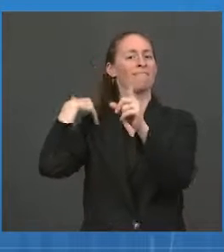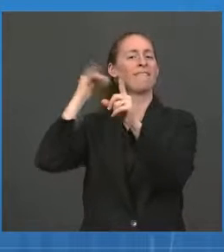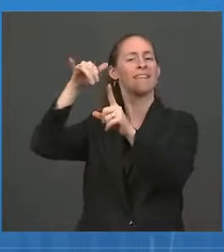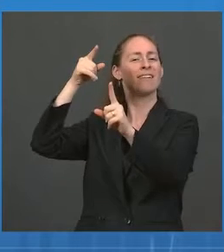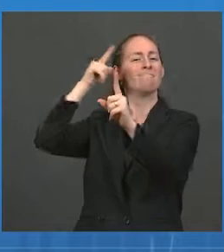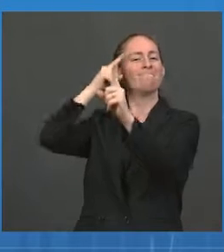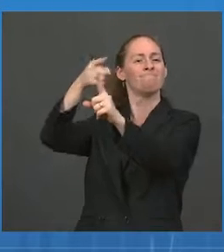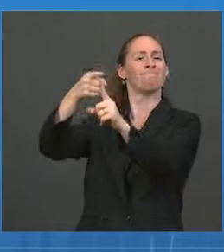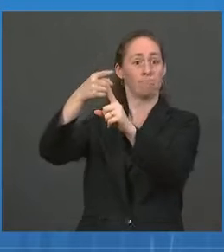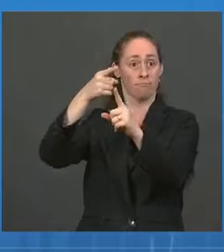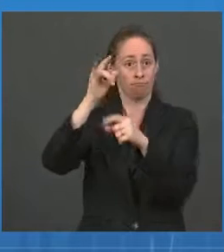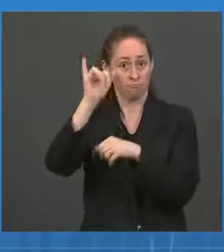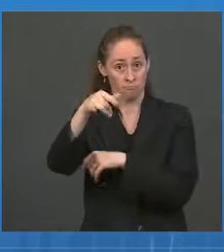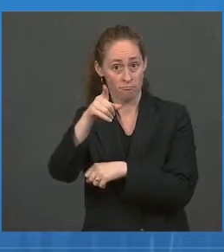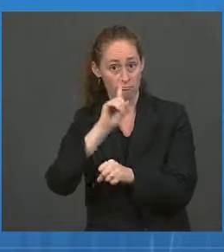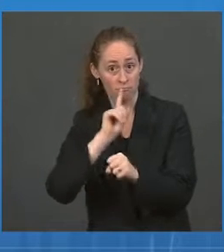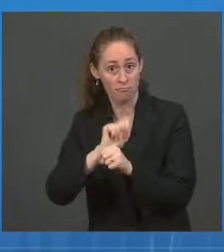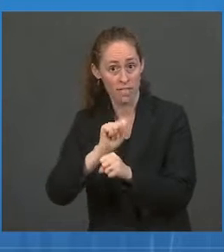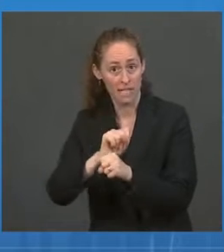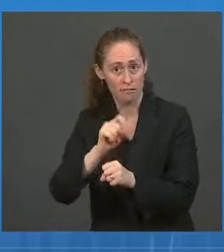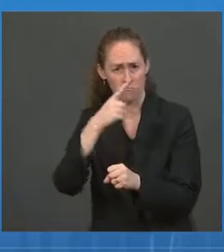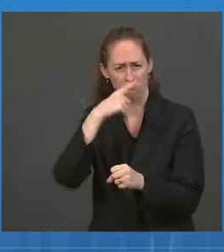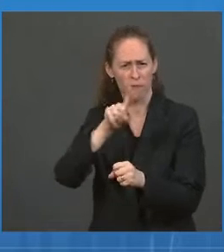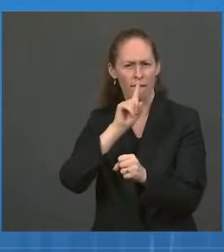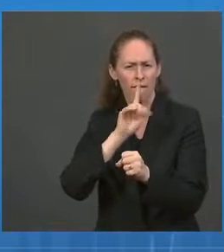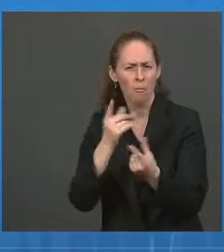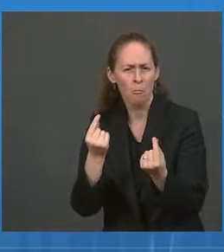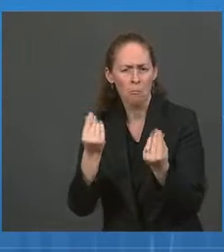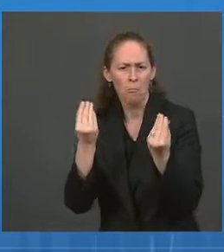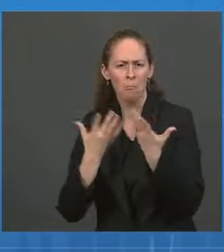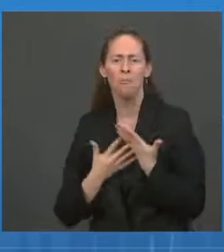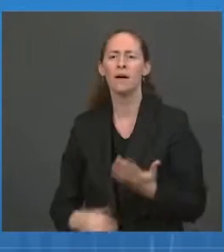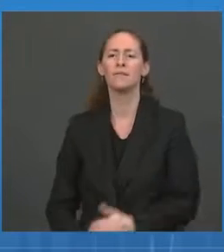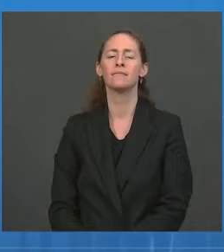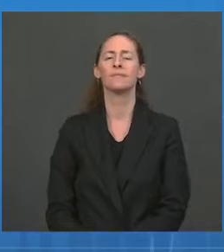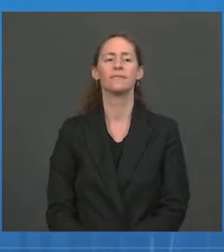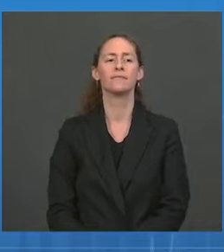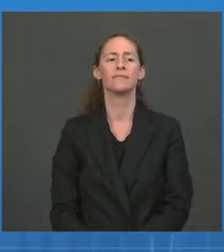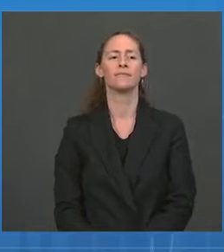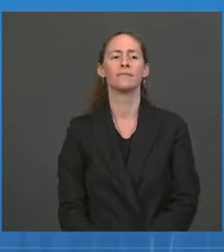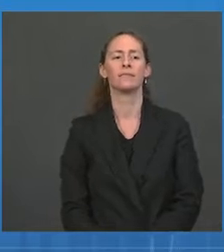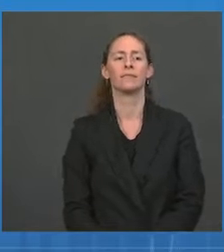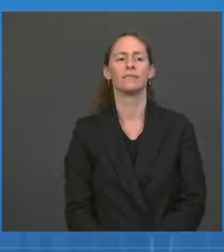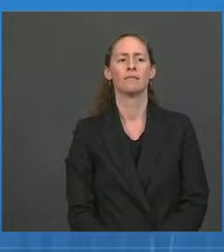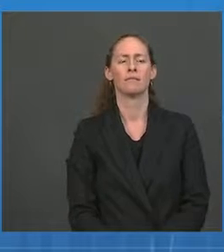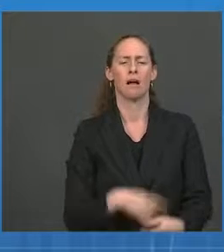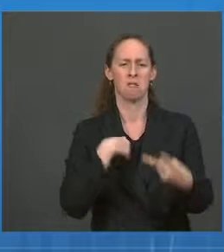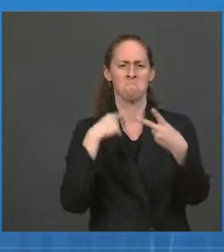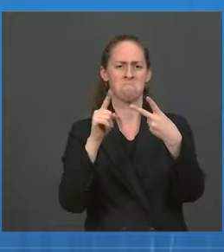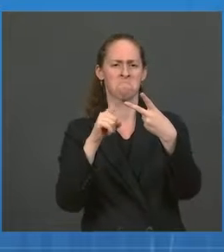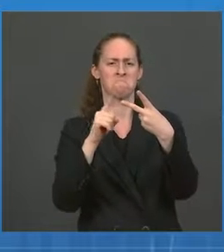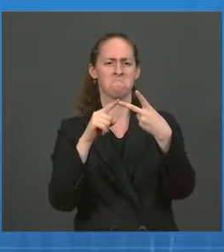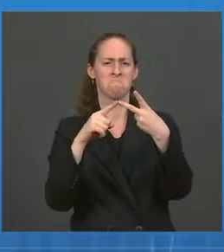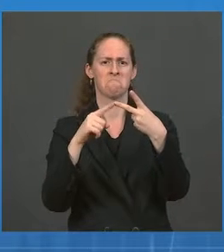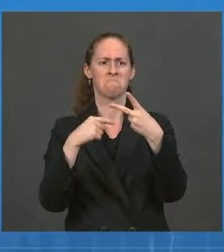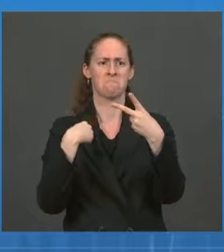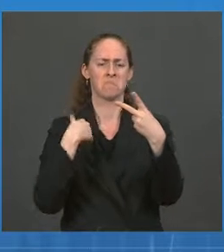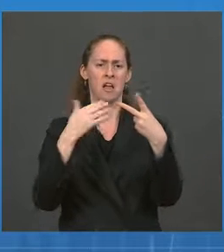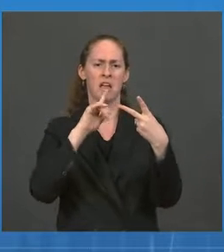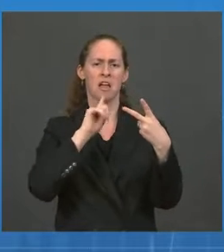to confirm that? Thank you. Mr. Well, on the second part of the question, you know, the President